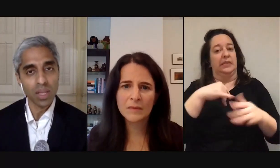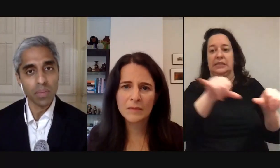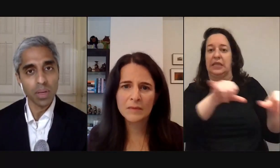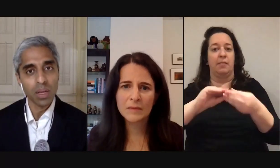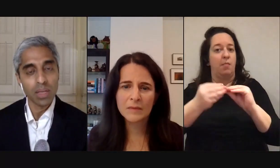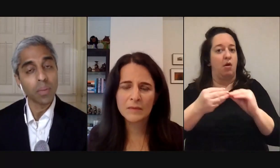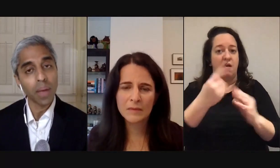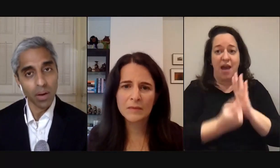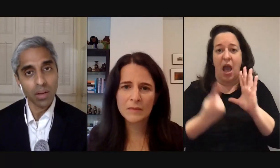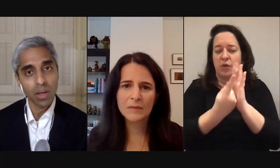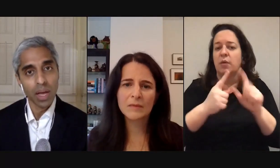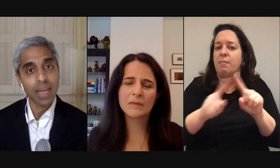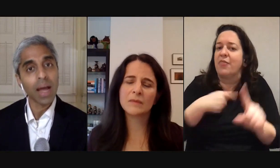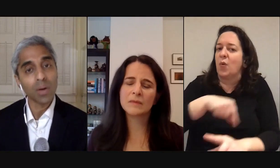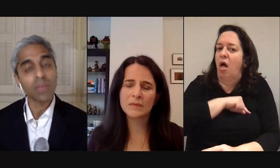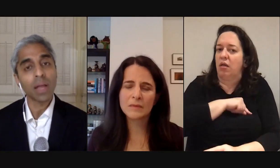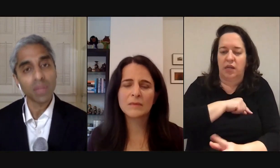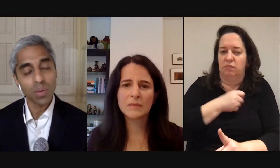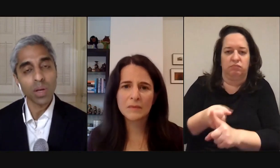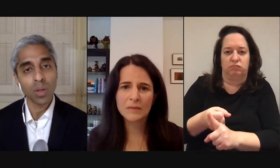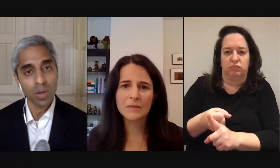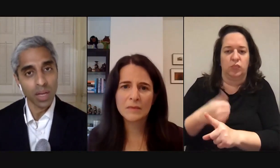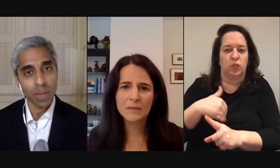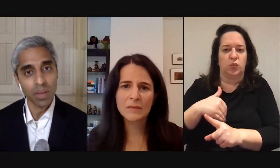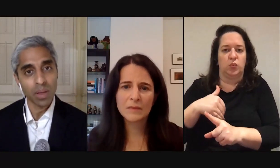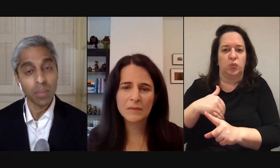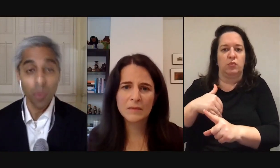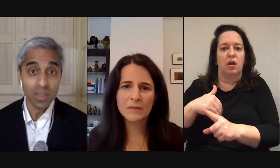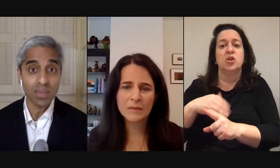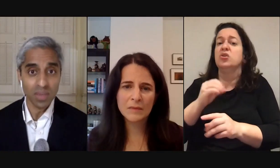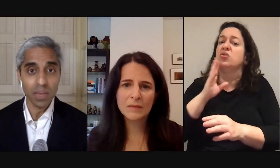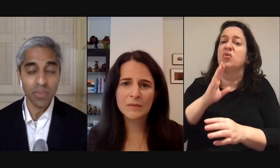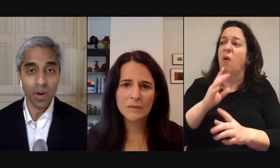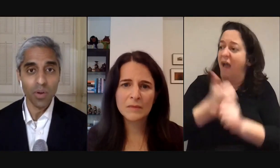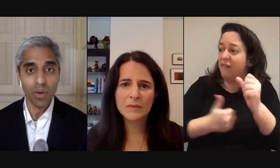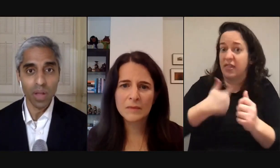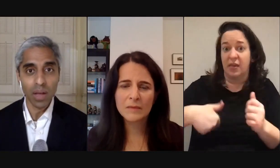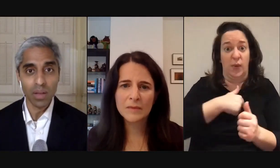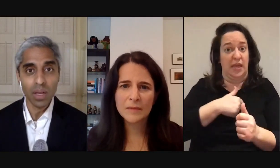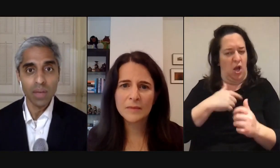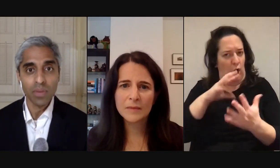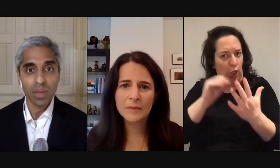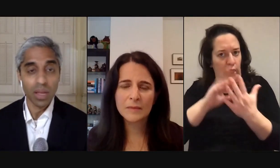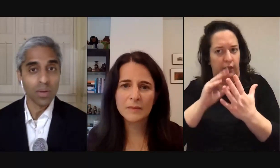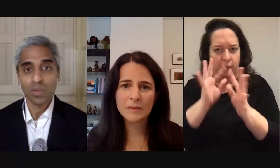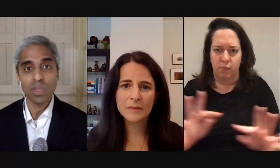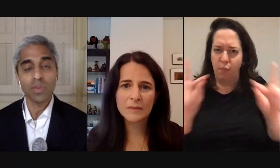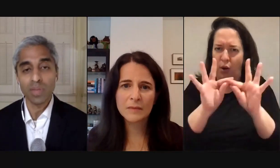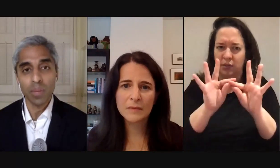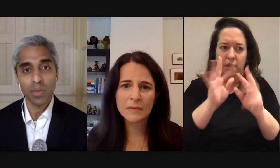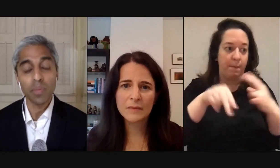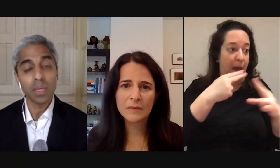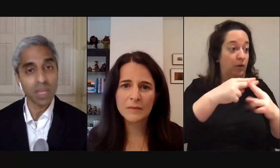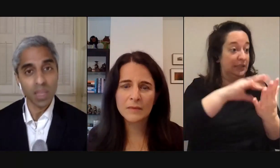of that sleep is impaired and now given everything we are learning about the importance of sleep for our overall health for the increased